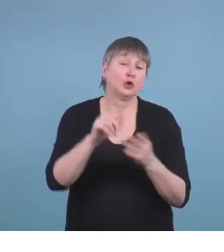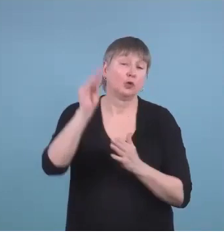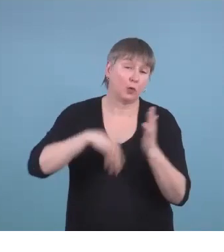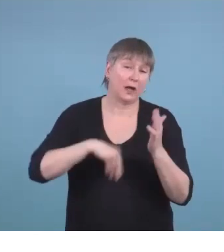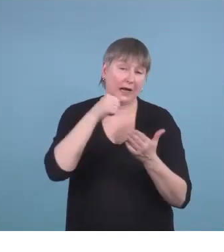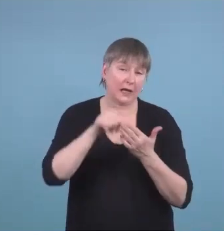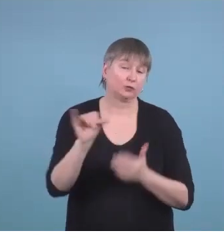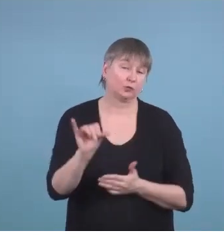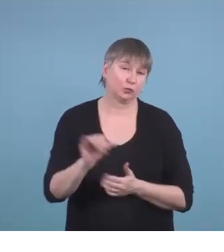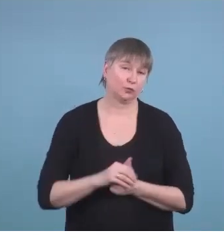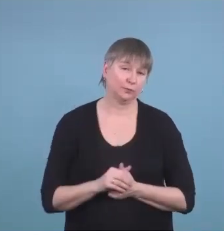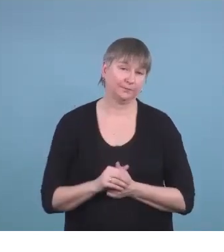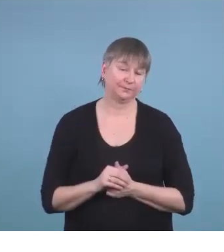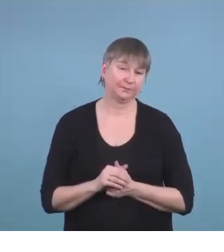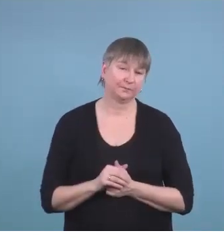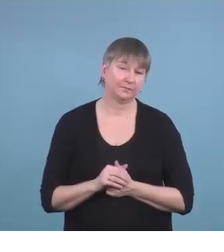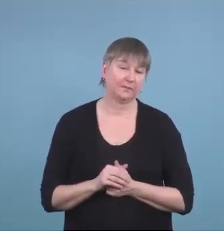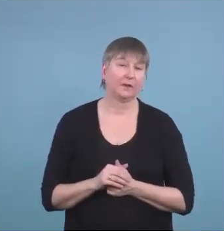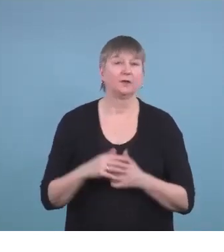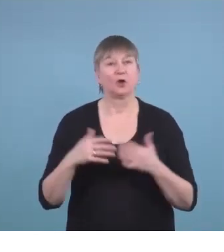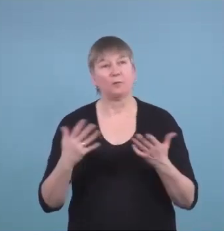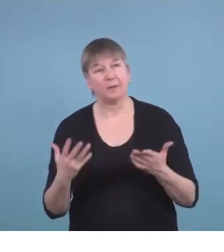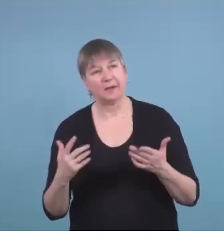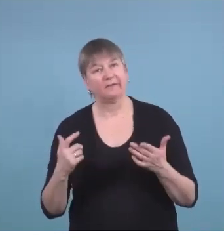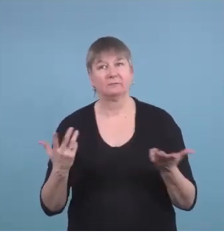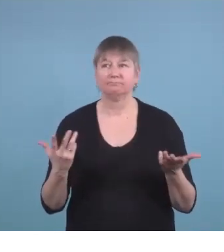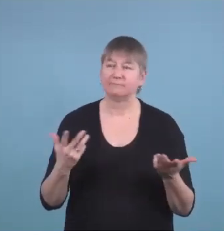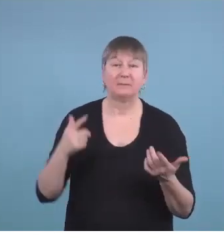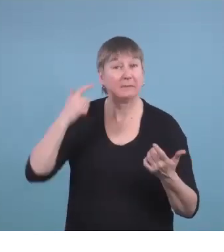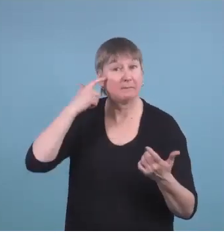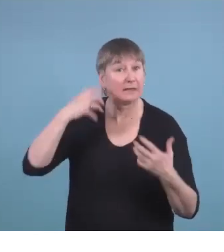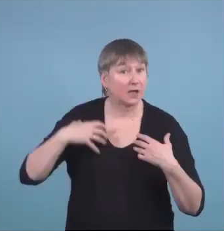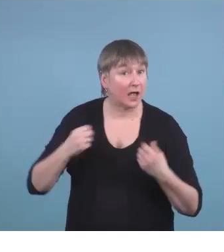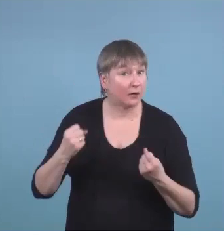so if it's a mental health concern that they cannot be